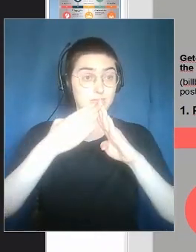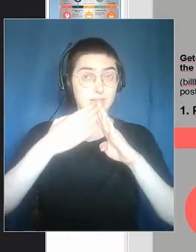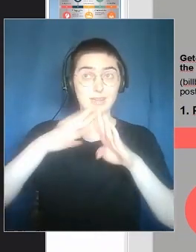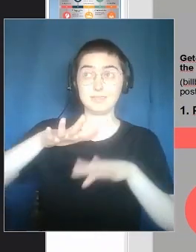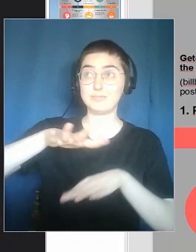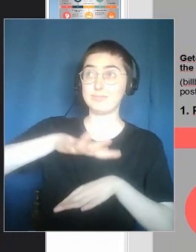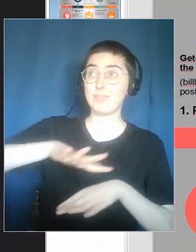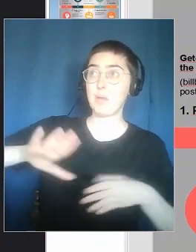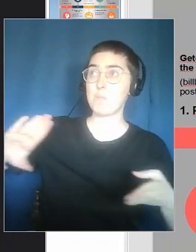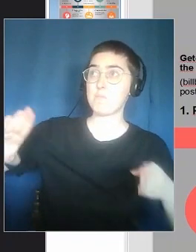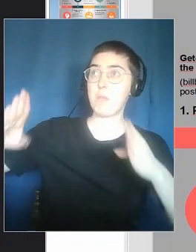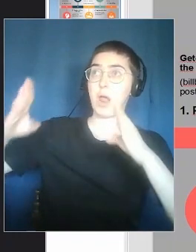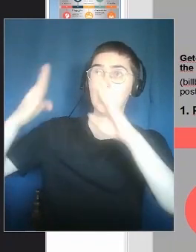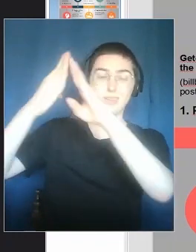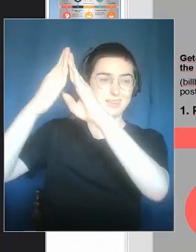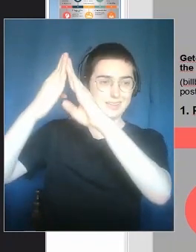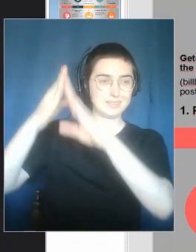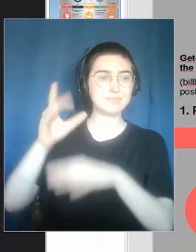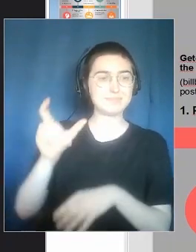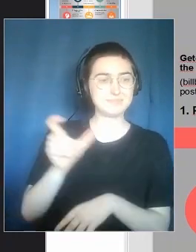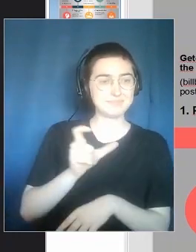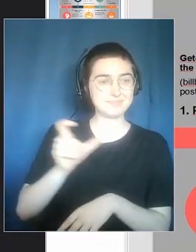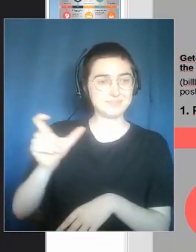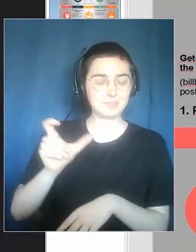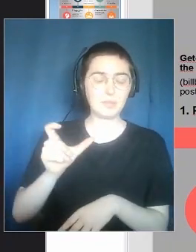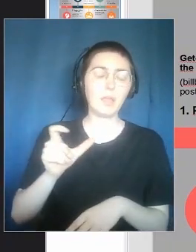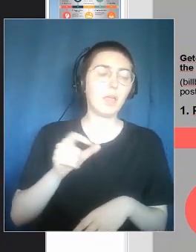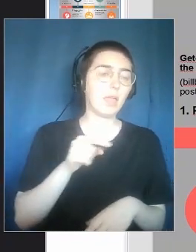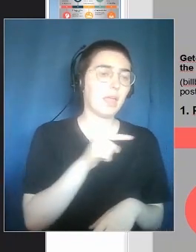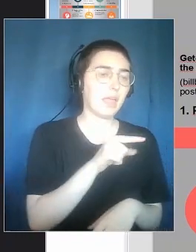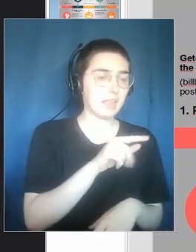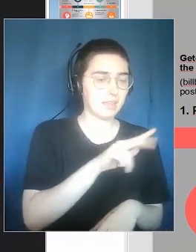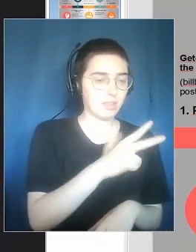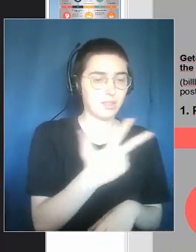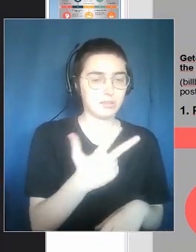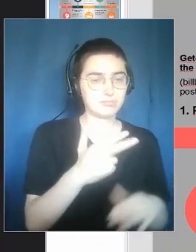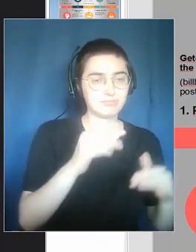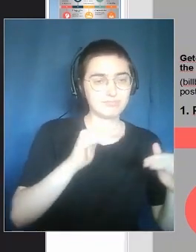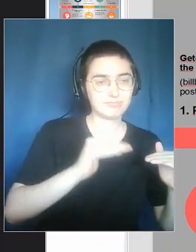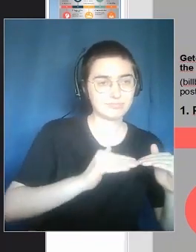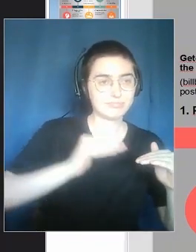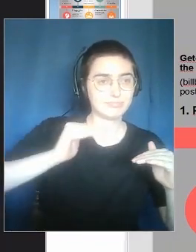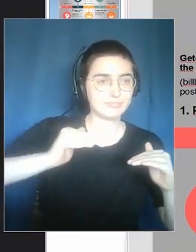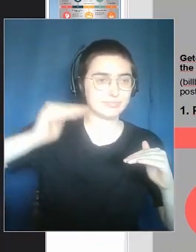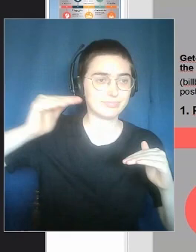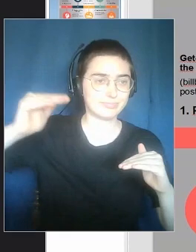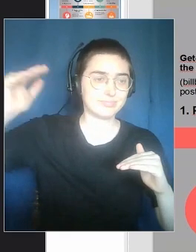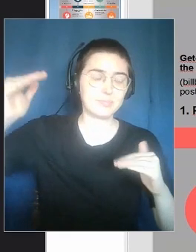They have in common also the fact that they are at different